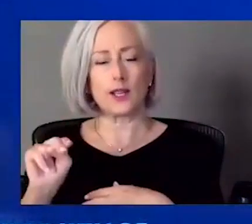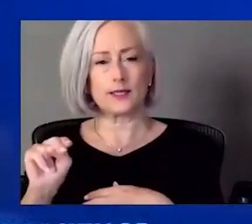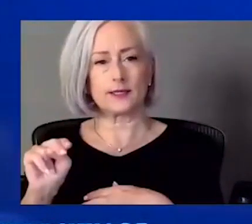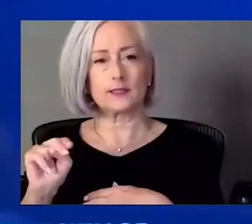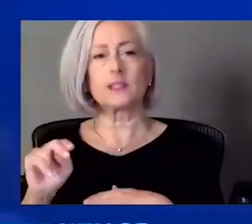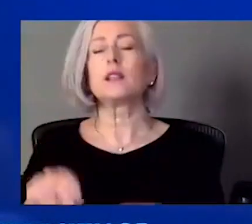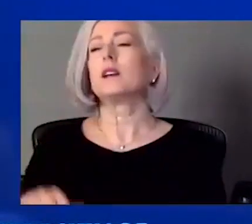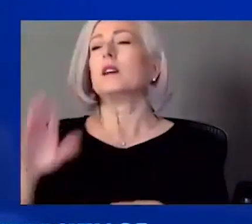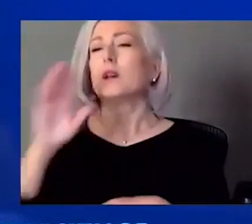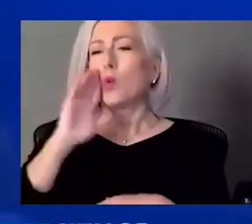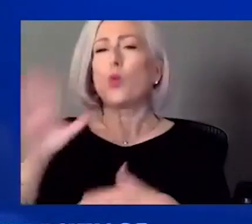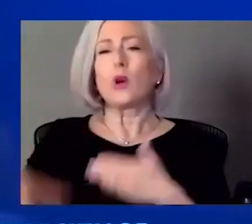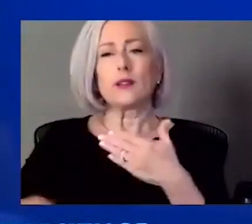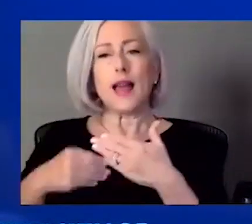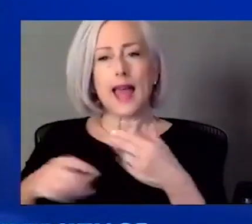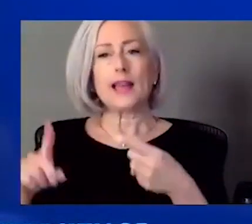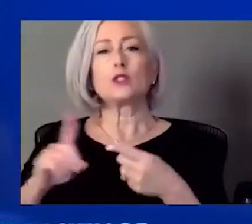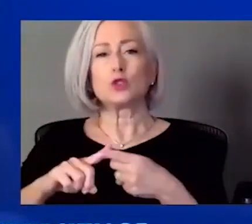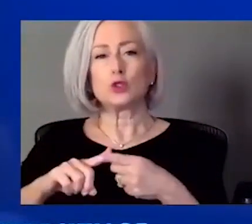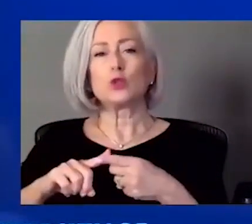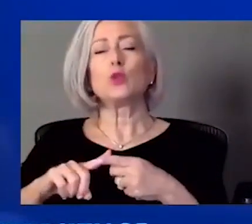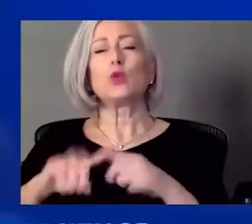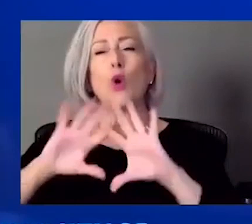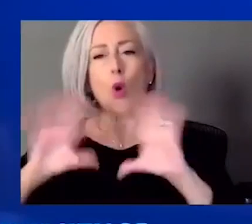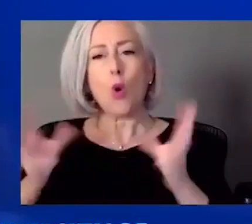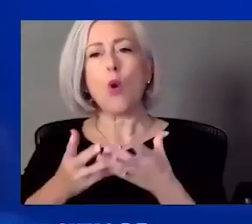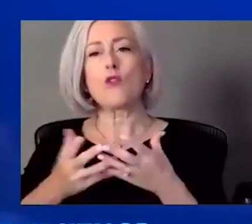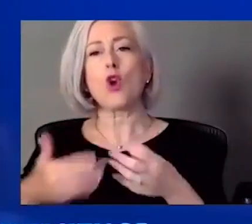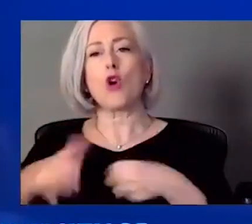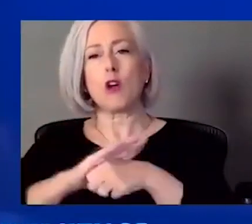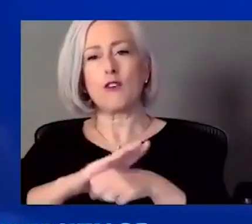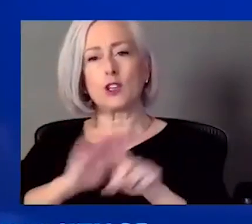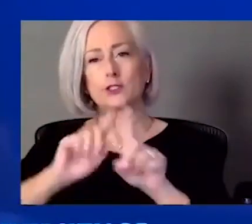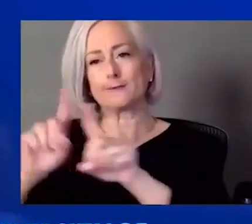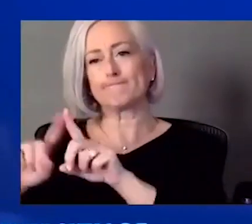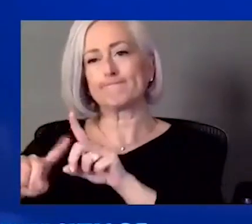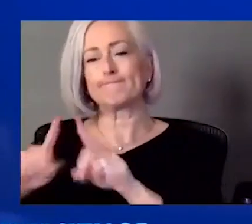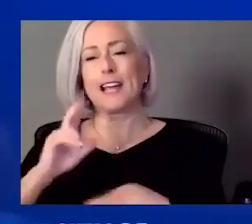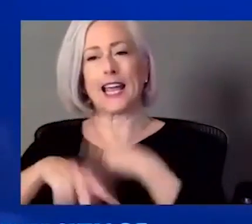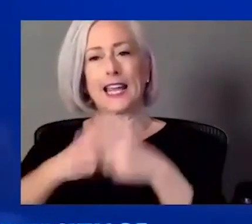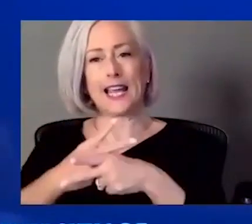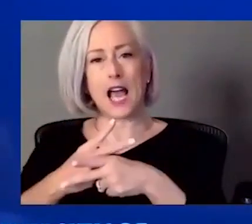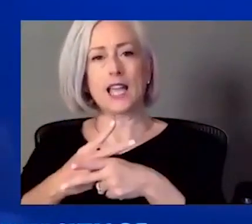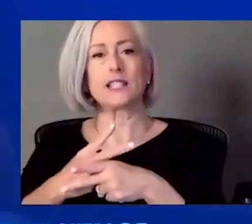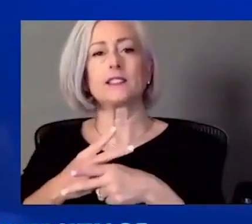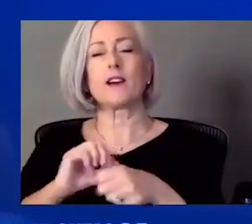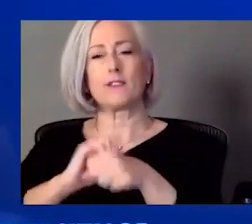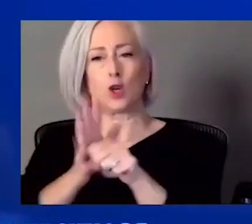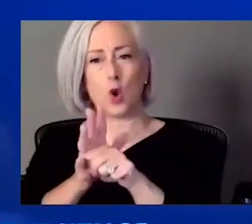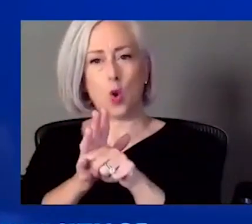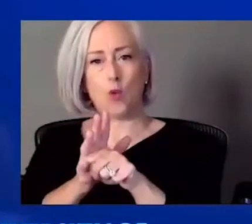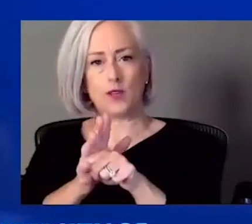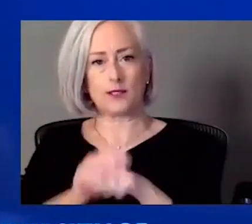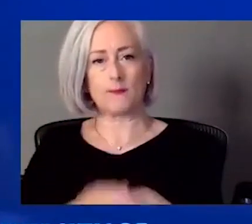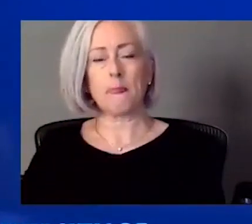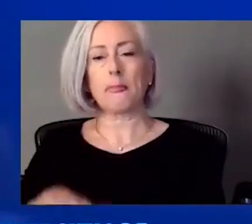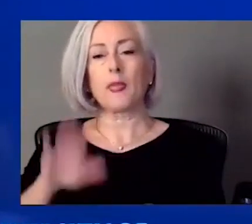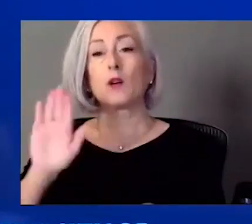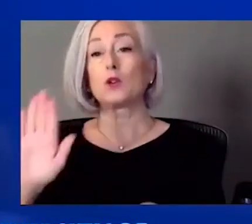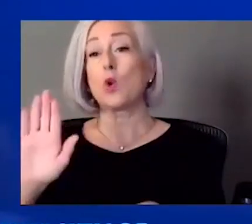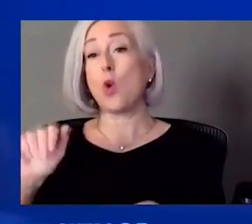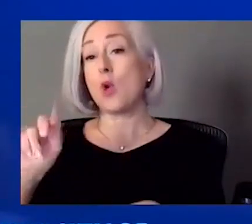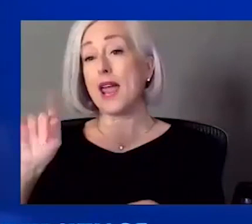Uh, it will probably further optimize your, um, antibodies to any of that, uh,